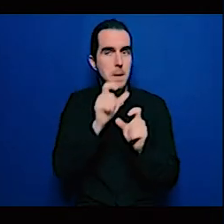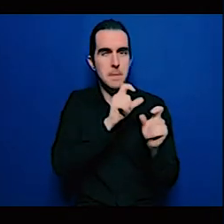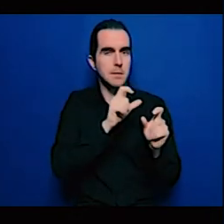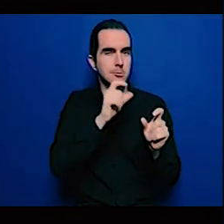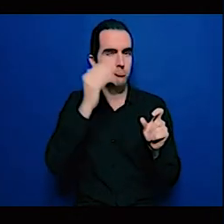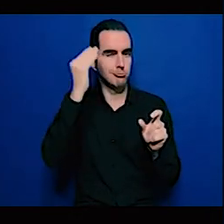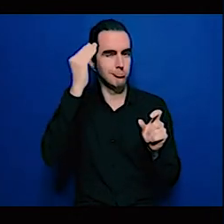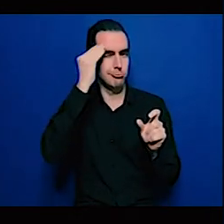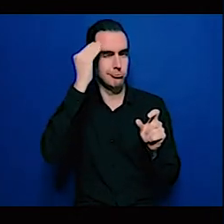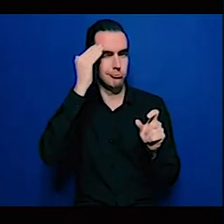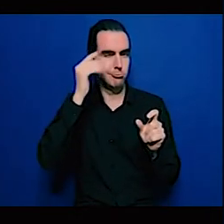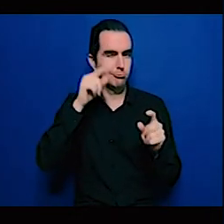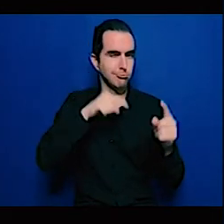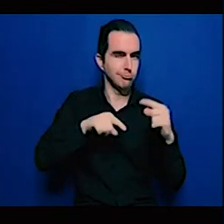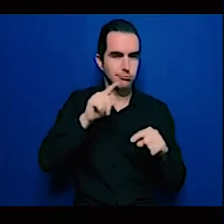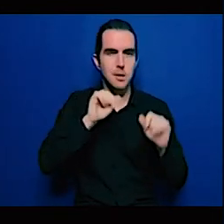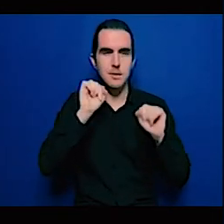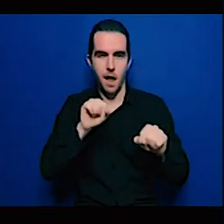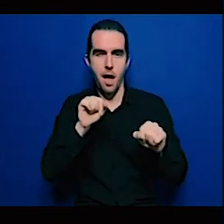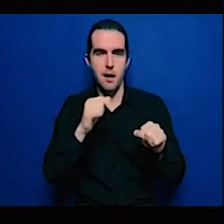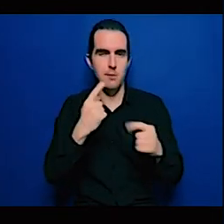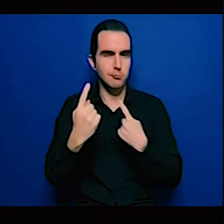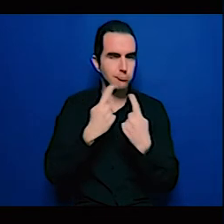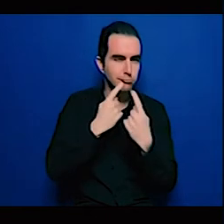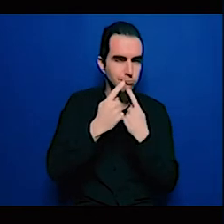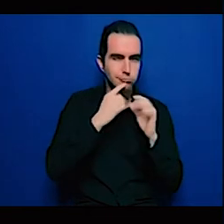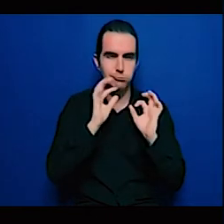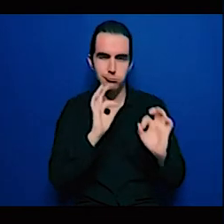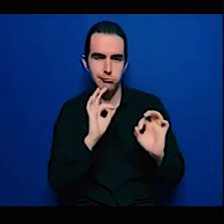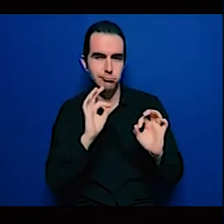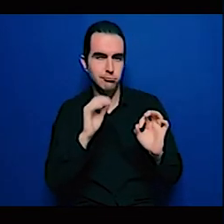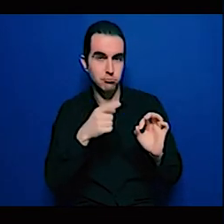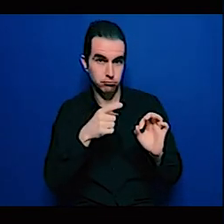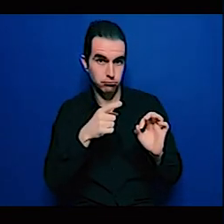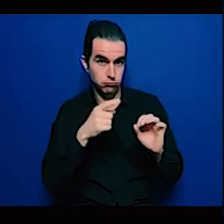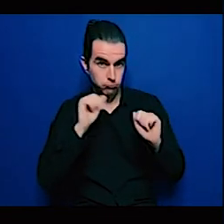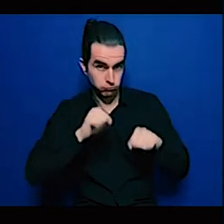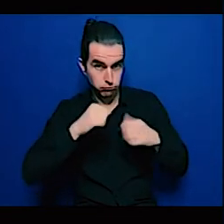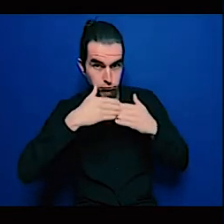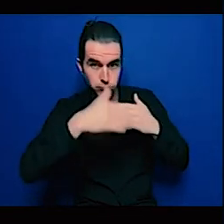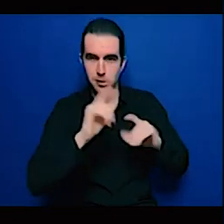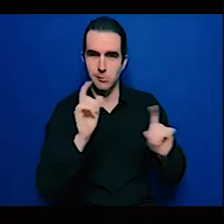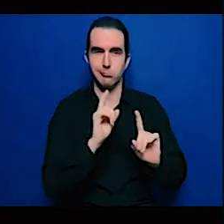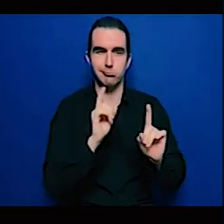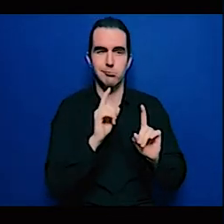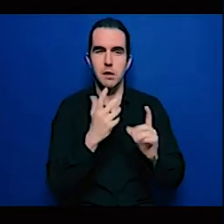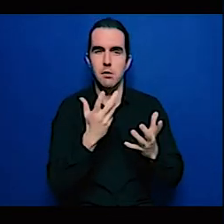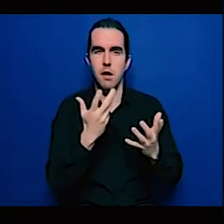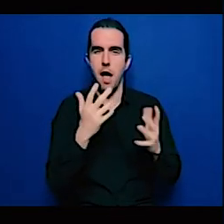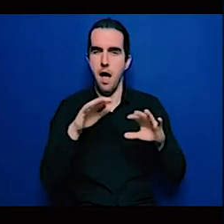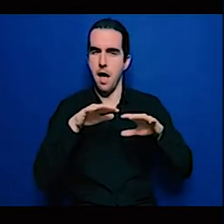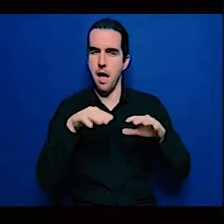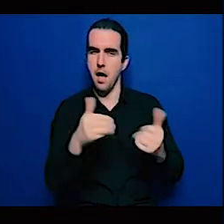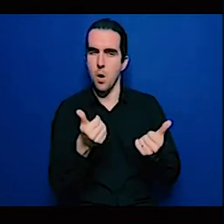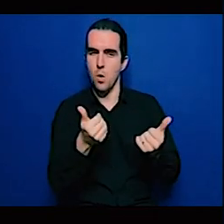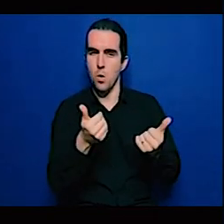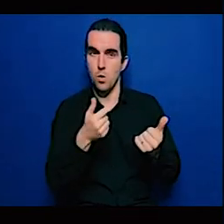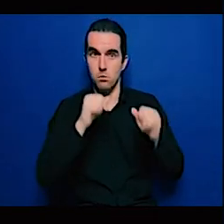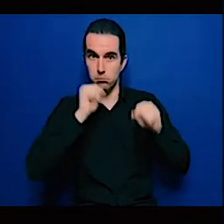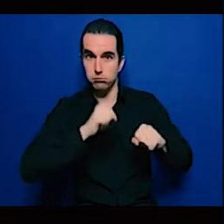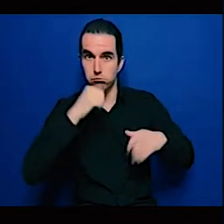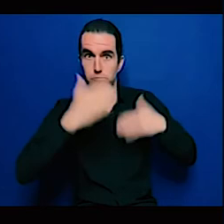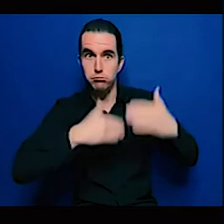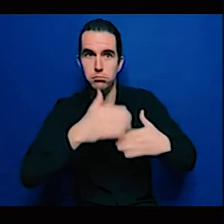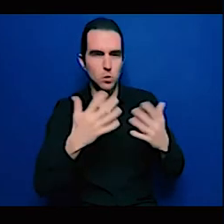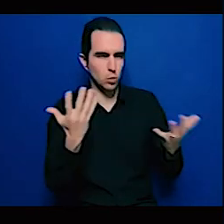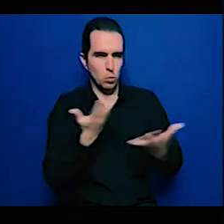that's actually required to achieve that so that for me is the you know that was why I was so interested in that question because to me it's quite